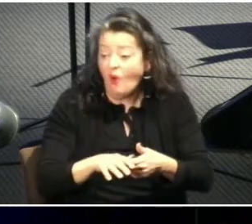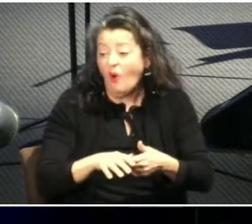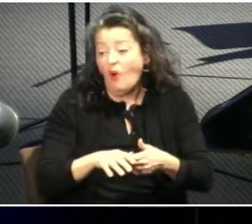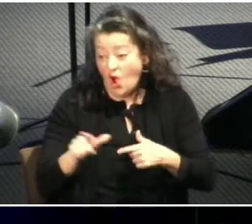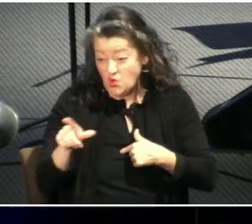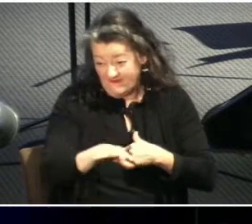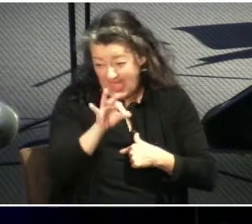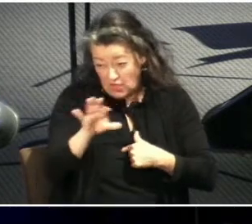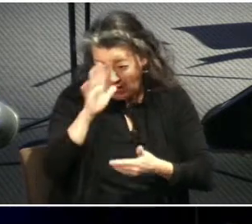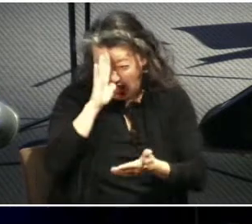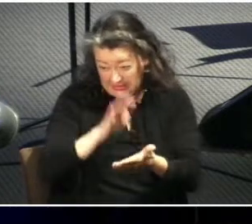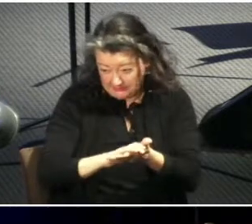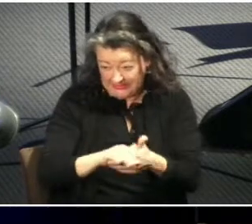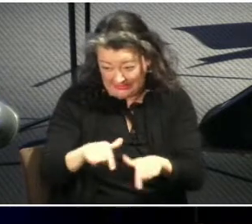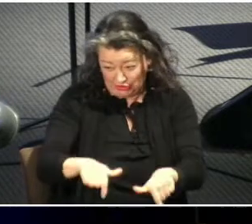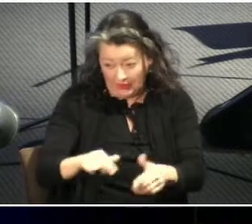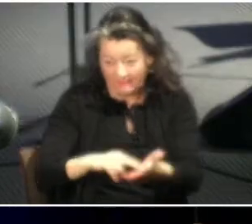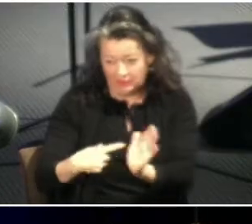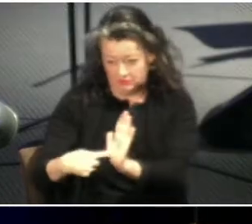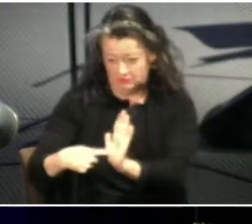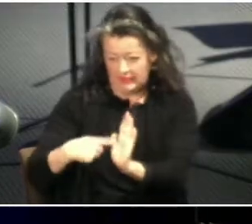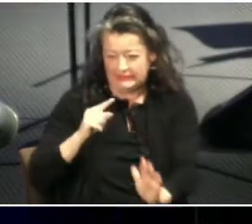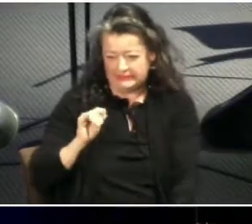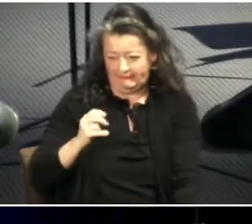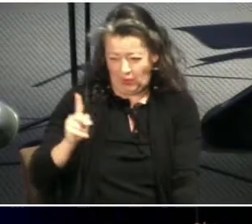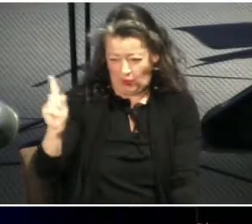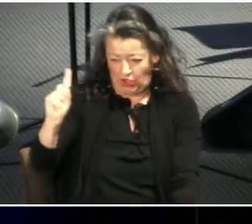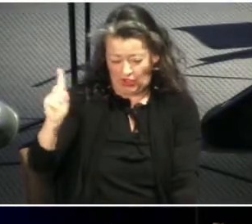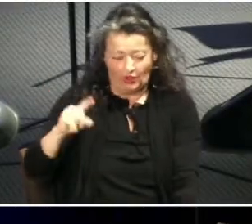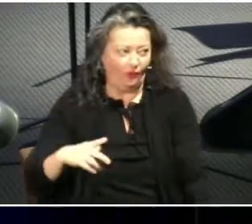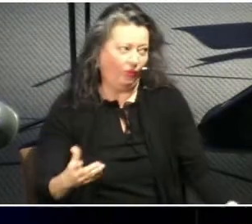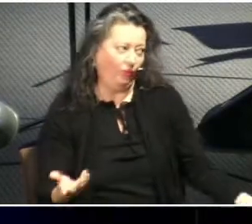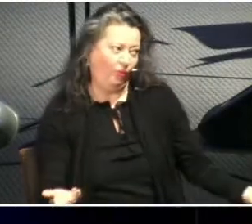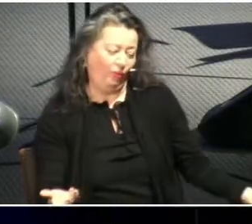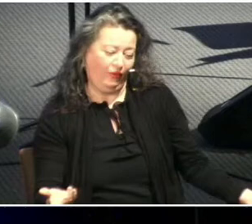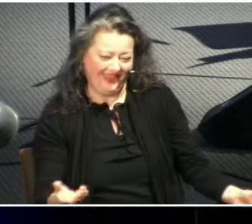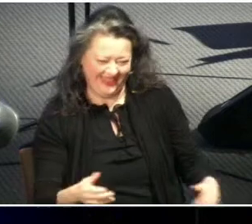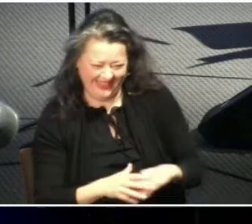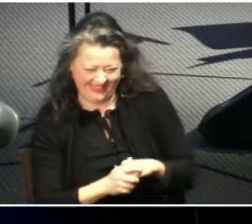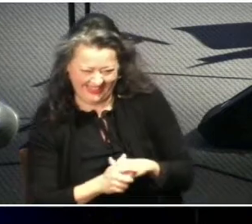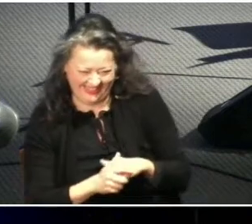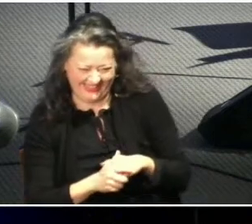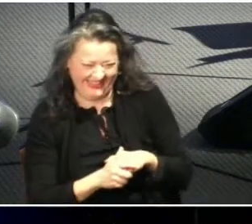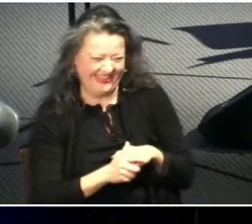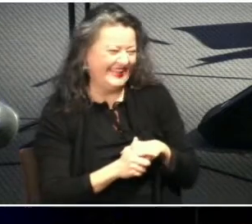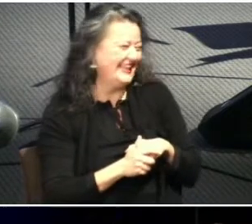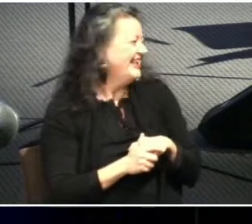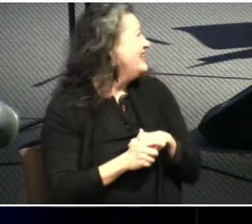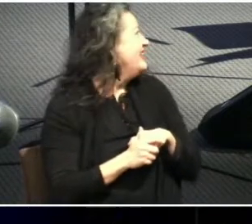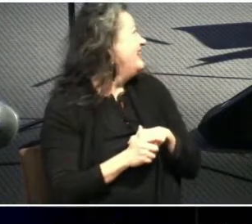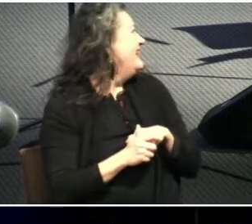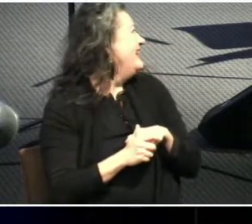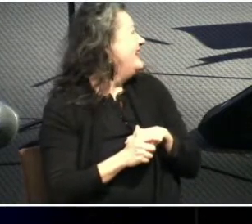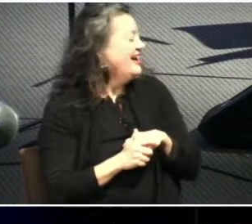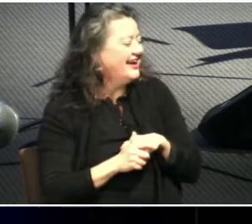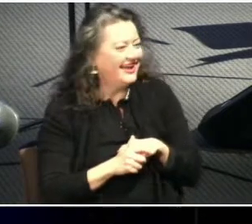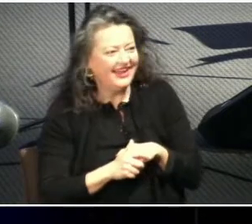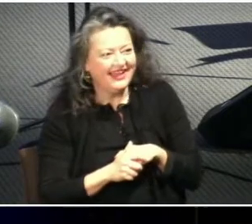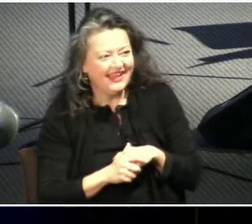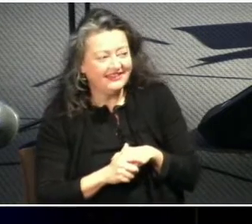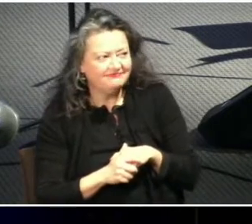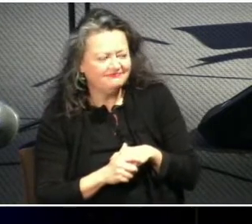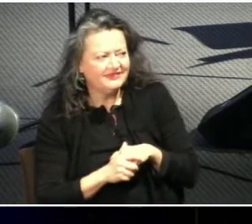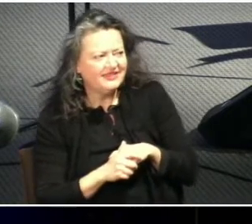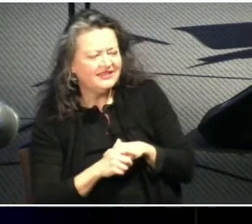that and you haven't paid that yet church works guys go to church um but you have interacted with